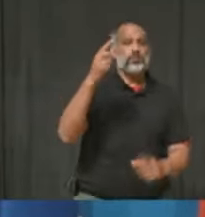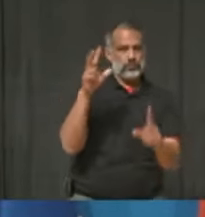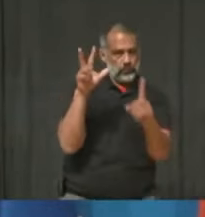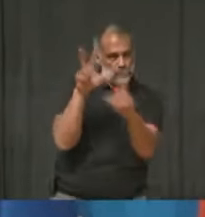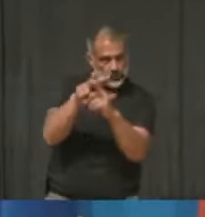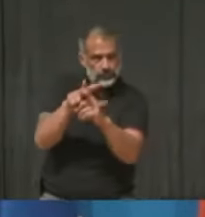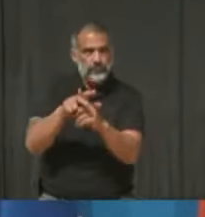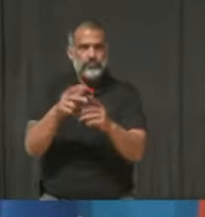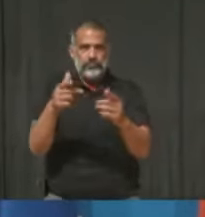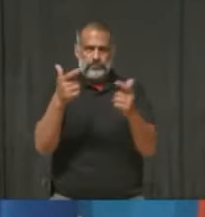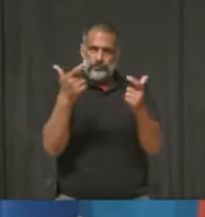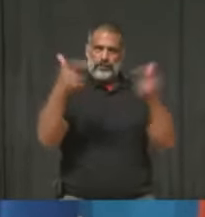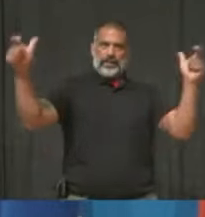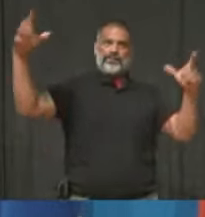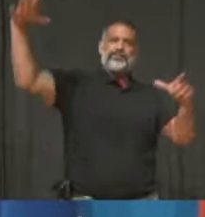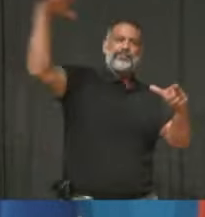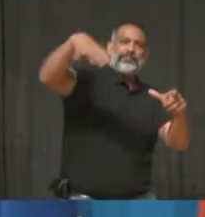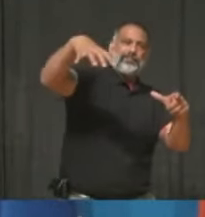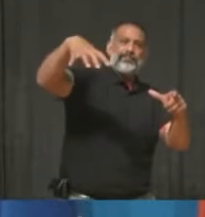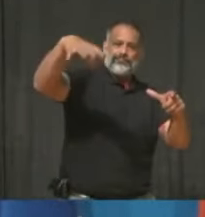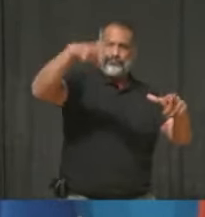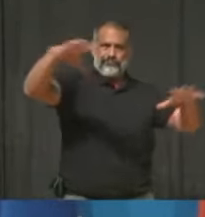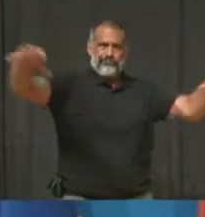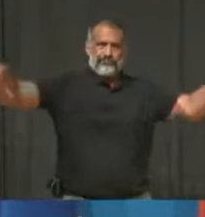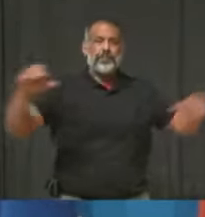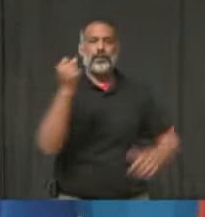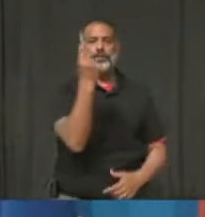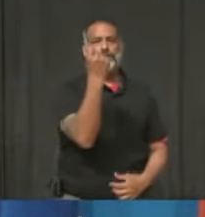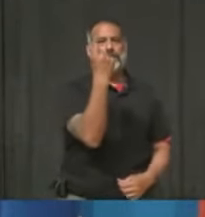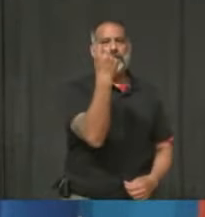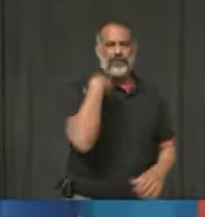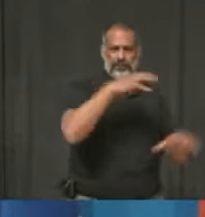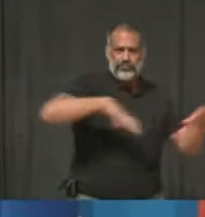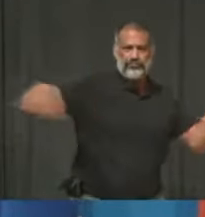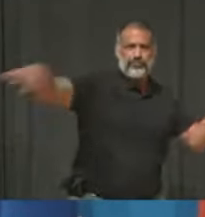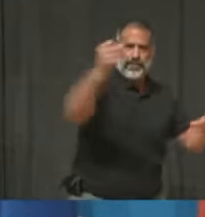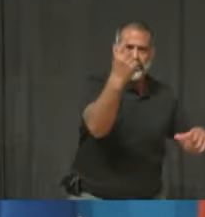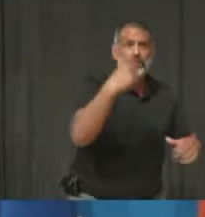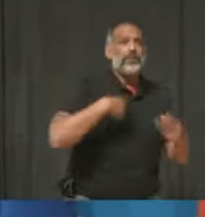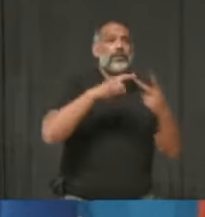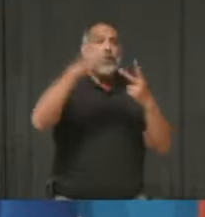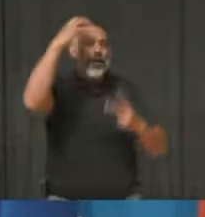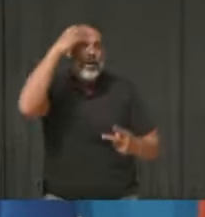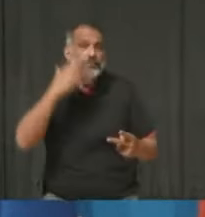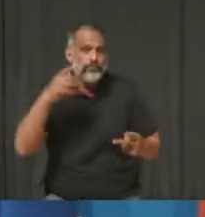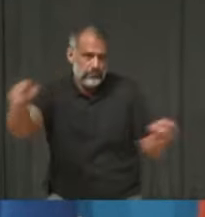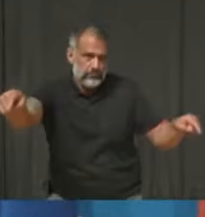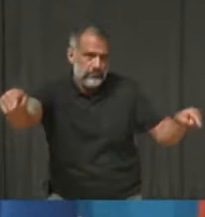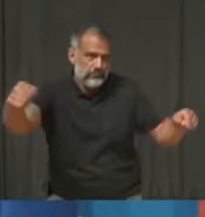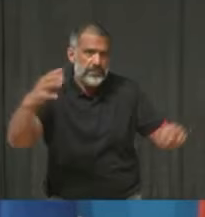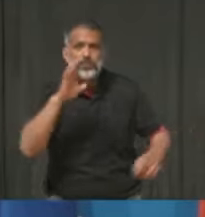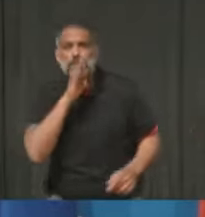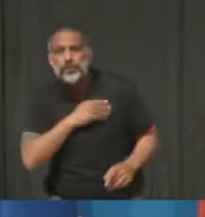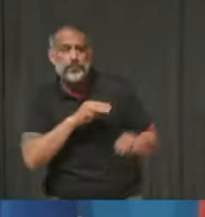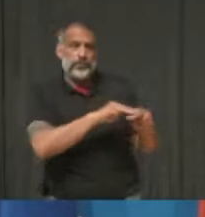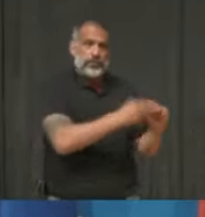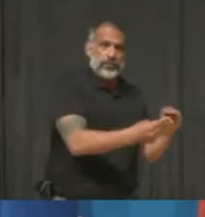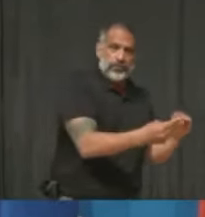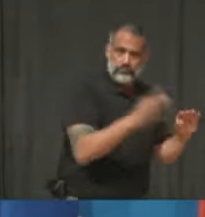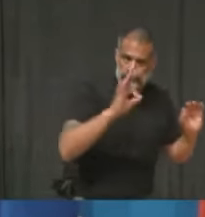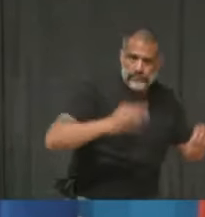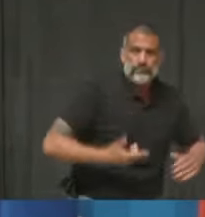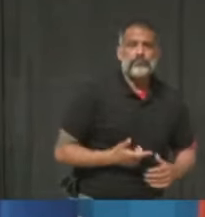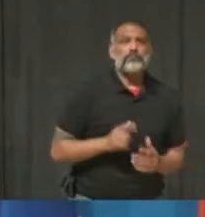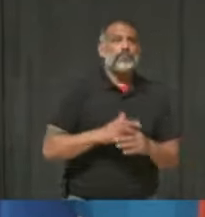mass vaccination centres right across the region of Peel, or through our hospital partners. The easiest way to book